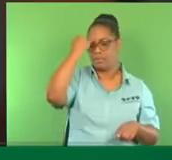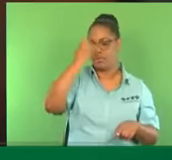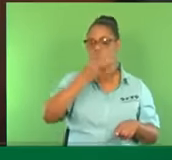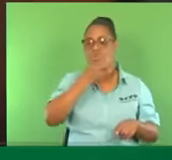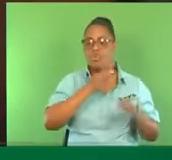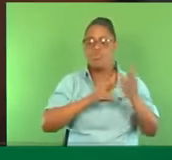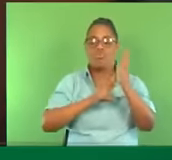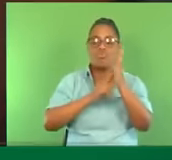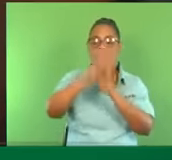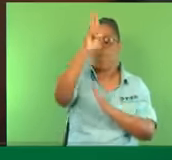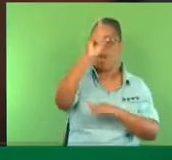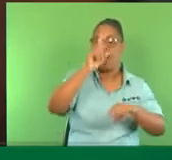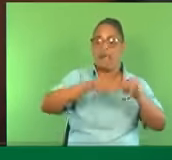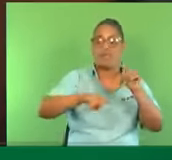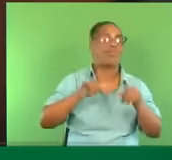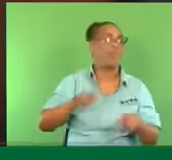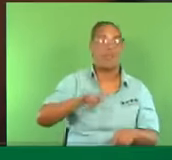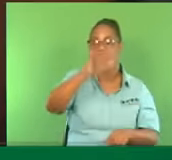Tobago.